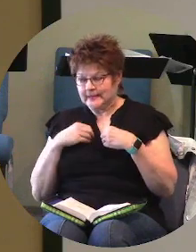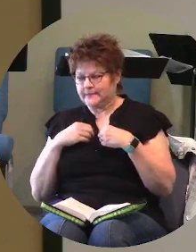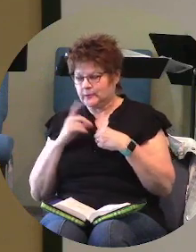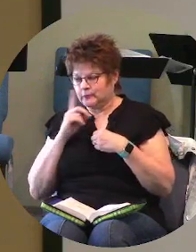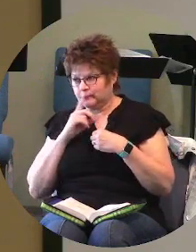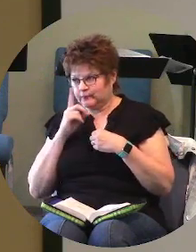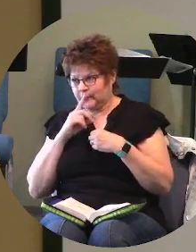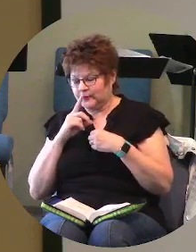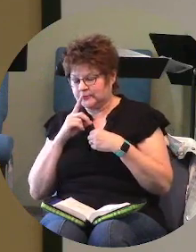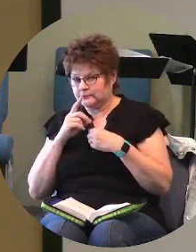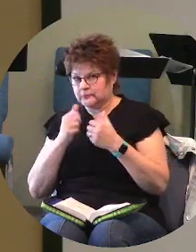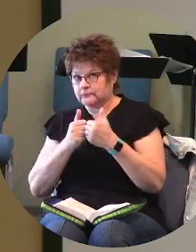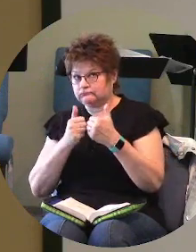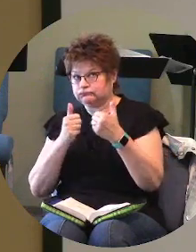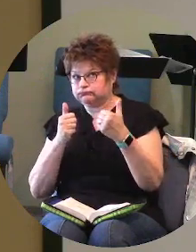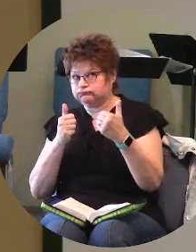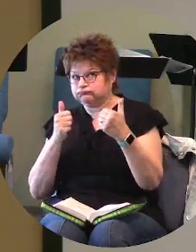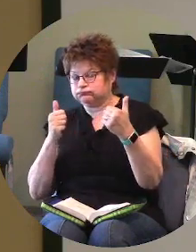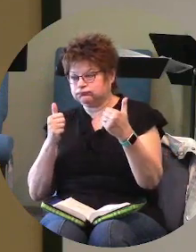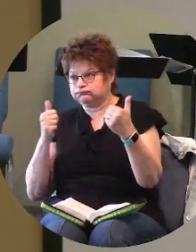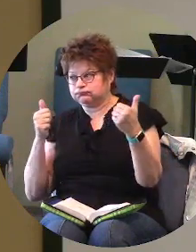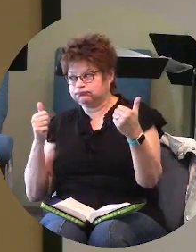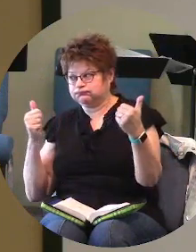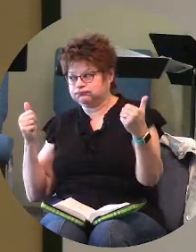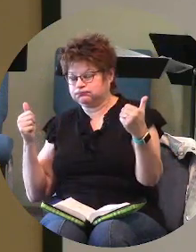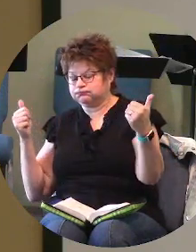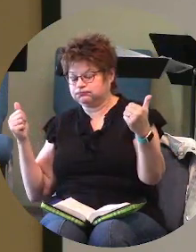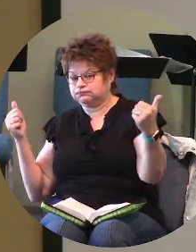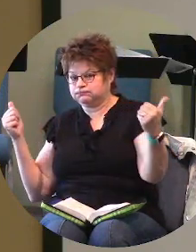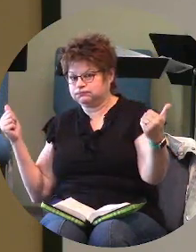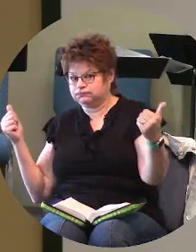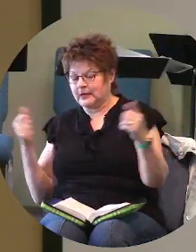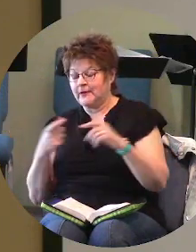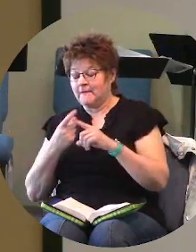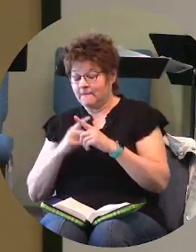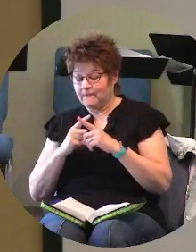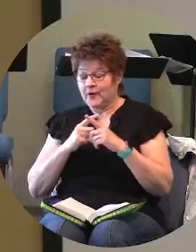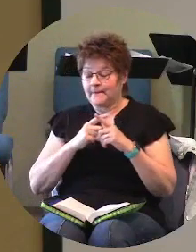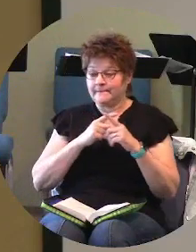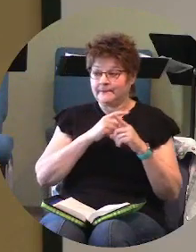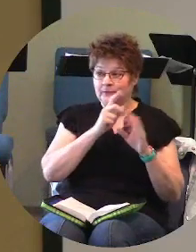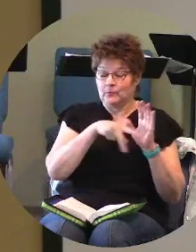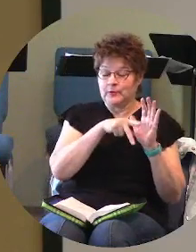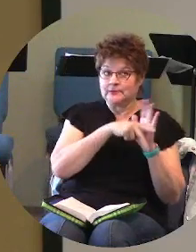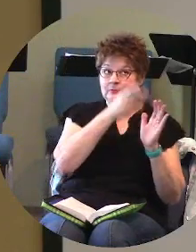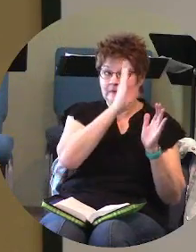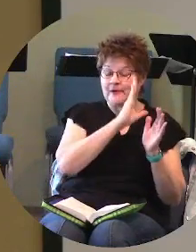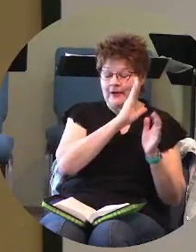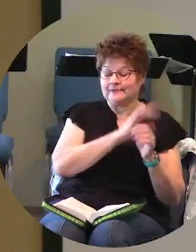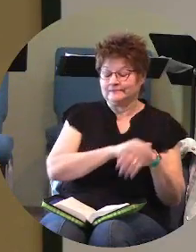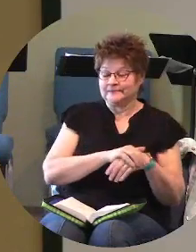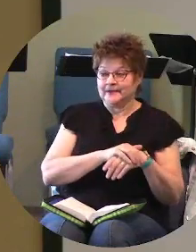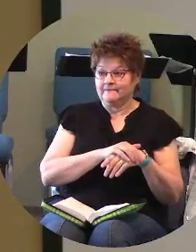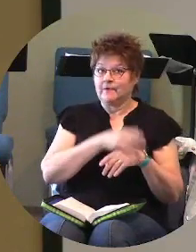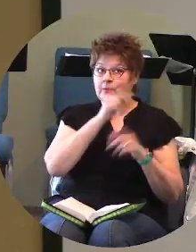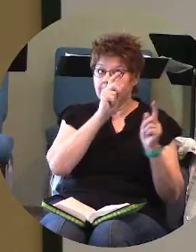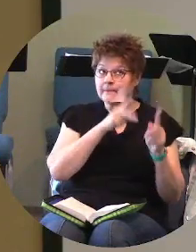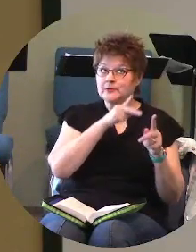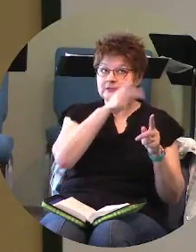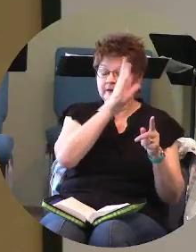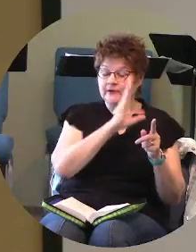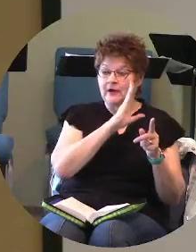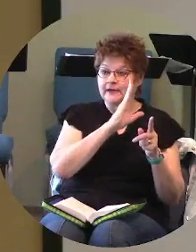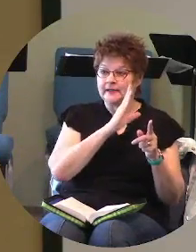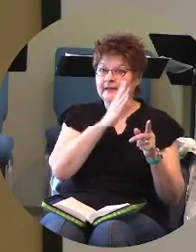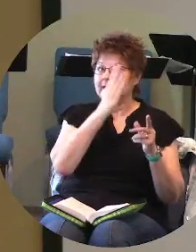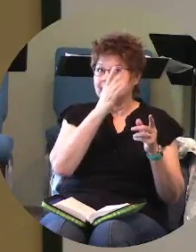away we we really find ourselves from the principles of god from the person of god even though